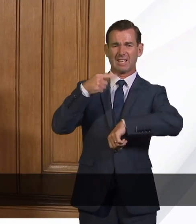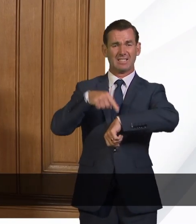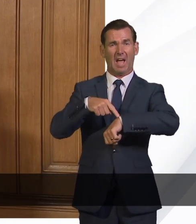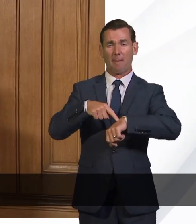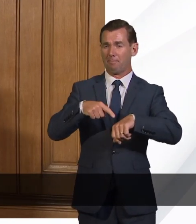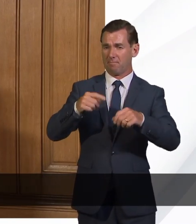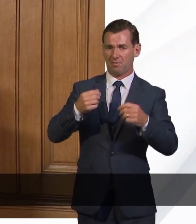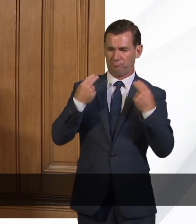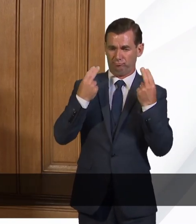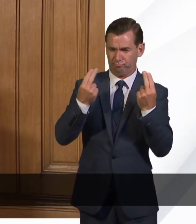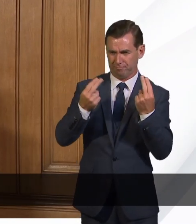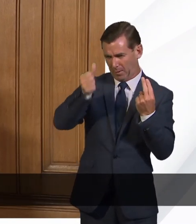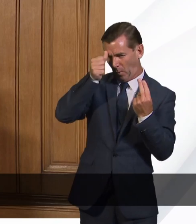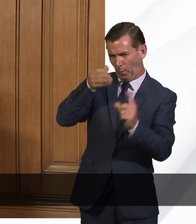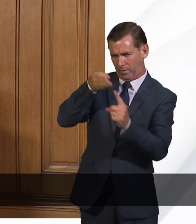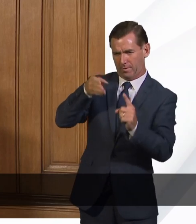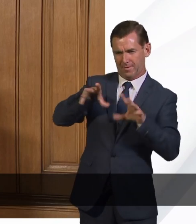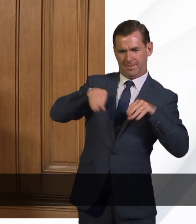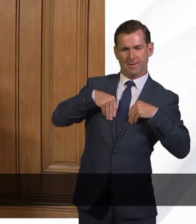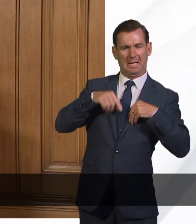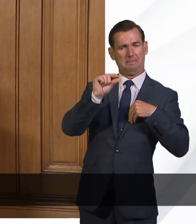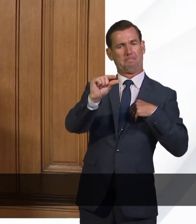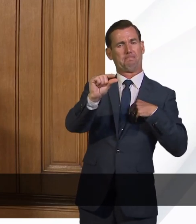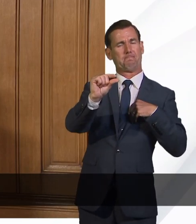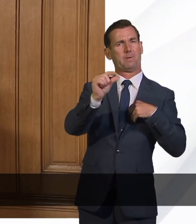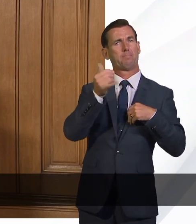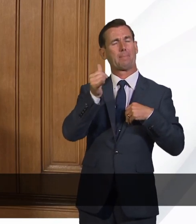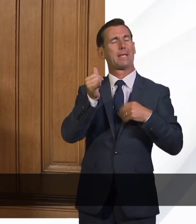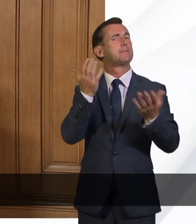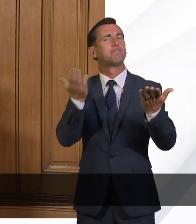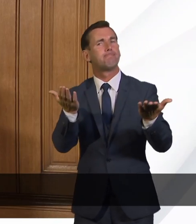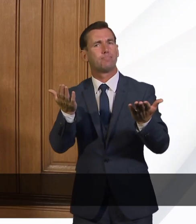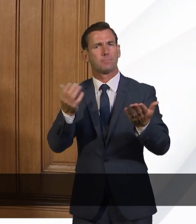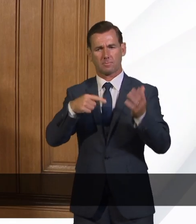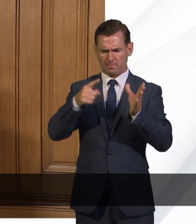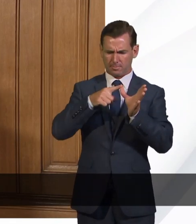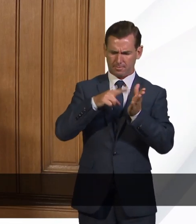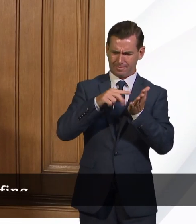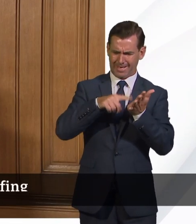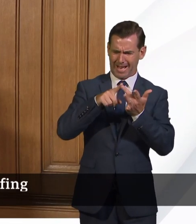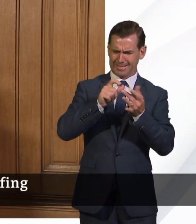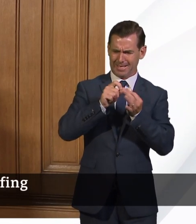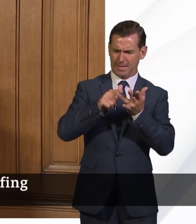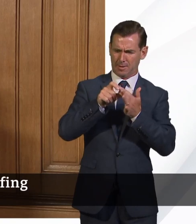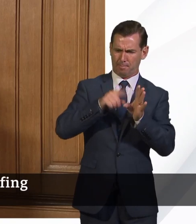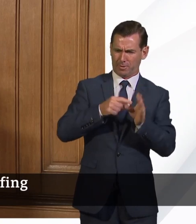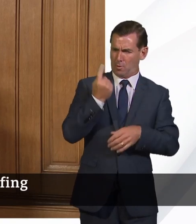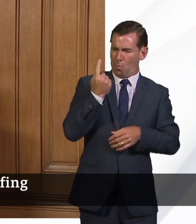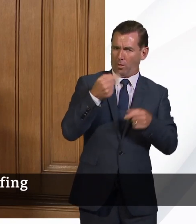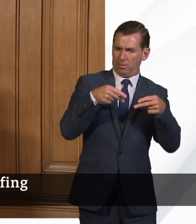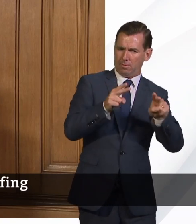around. I should say that antibodies are not the only way that the body's immune system works. There are other mechanisms for